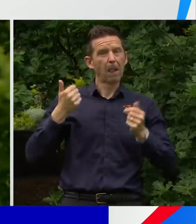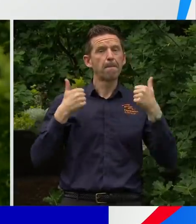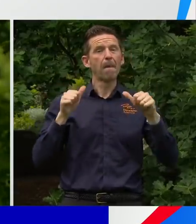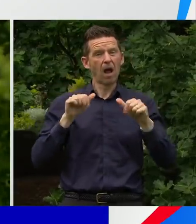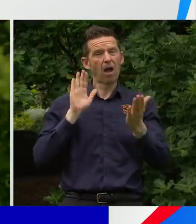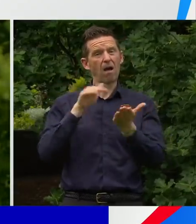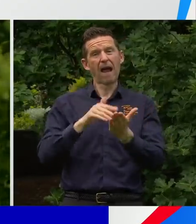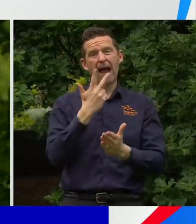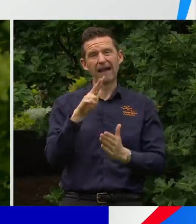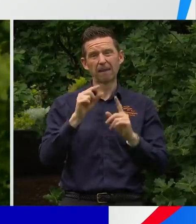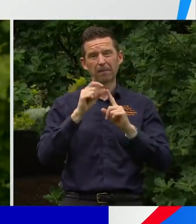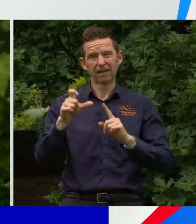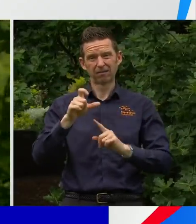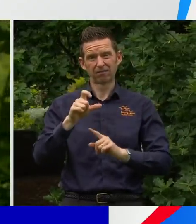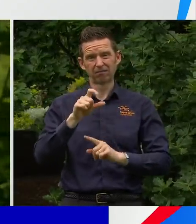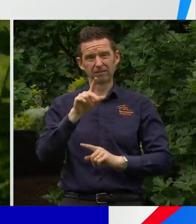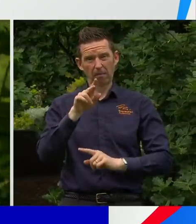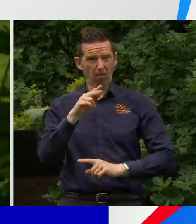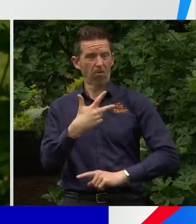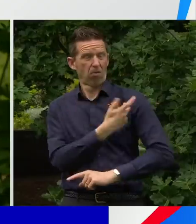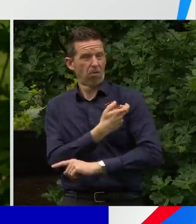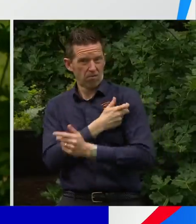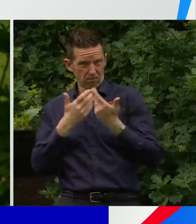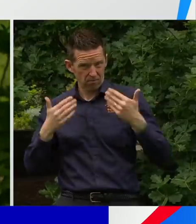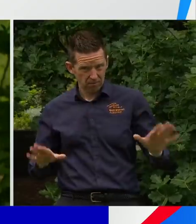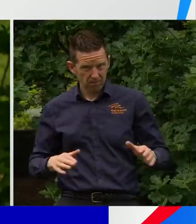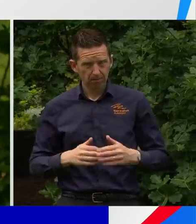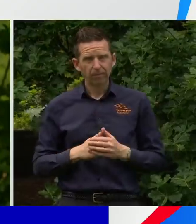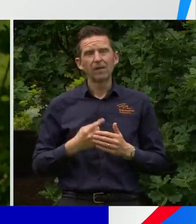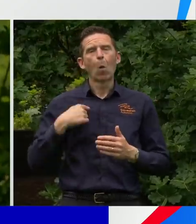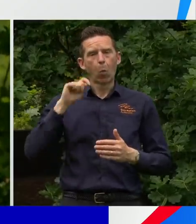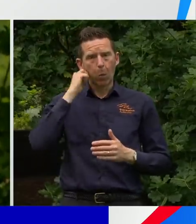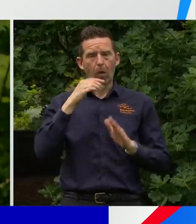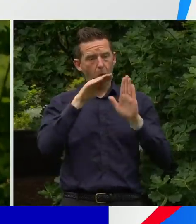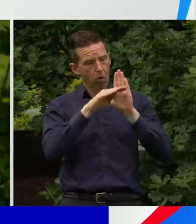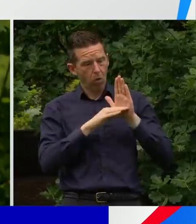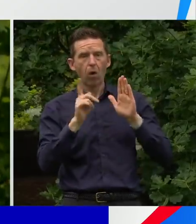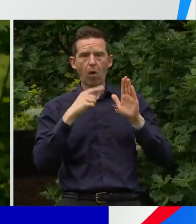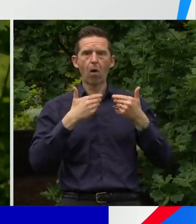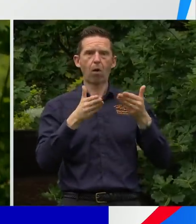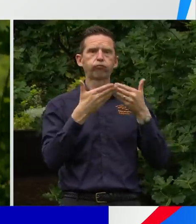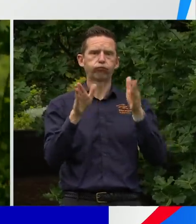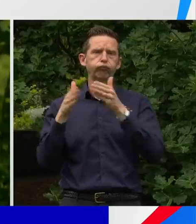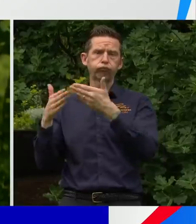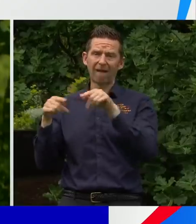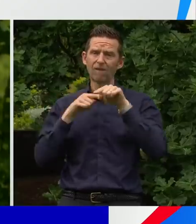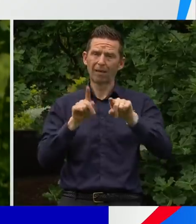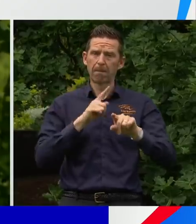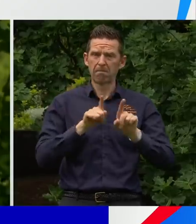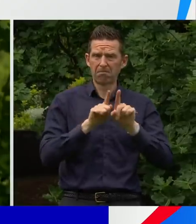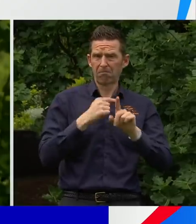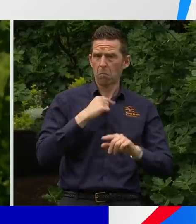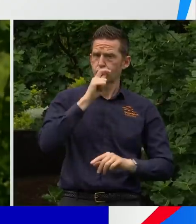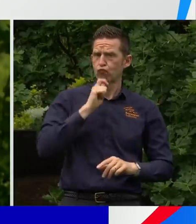double dose mark and we will deliver faithfully each and every item that's contained within Victoria's roadmap to deliver the national plan.